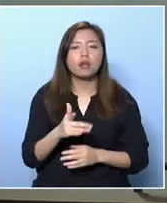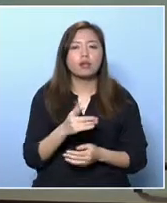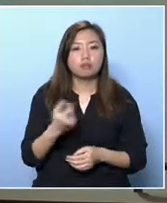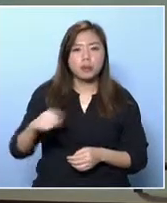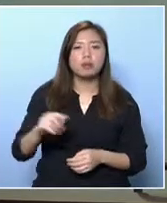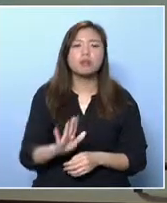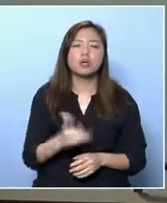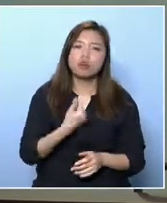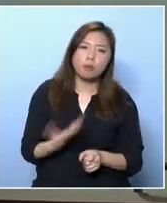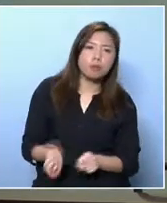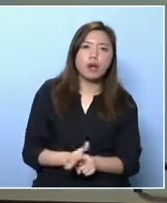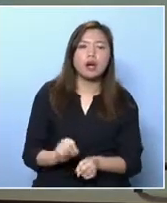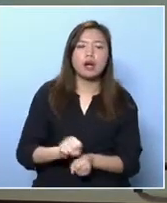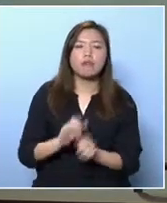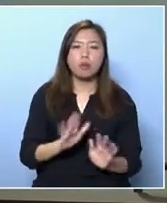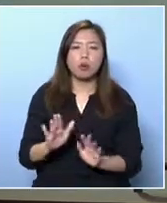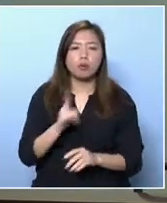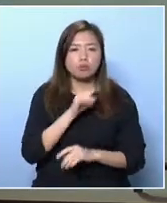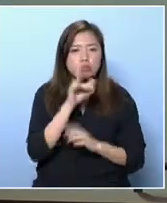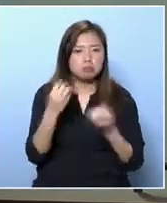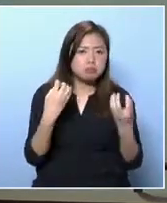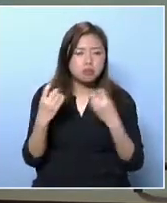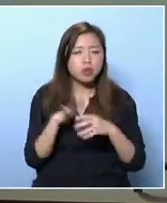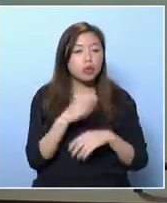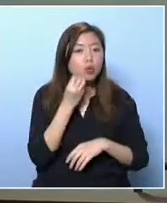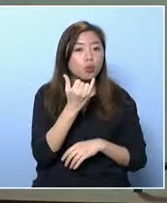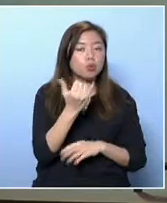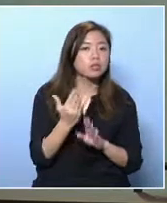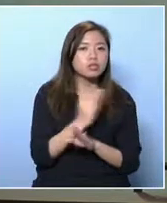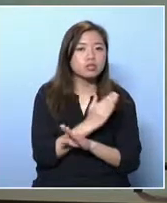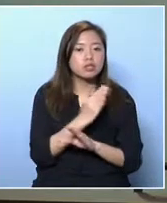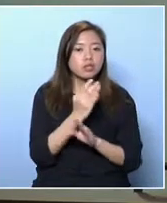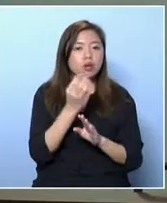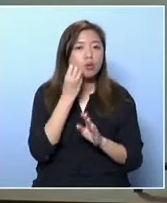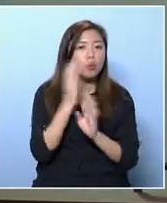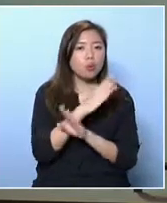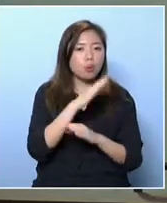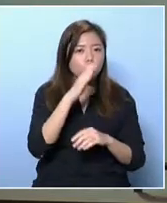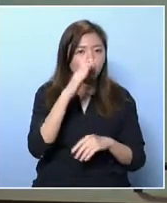pain relief and feelings.